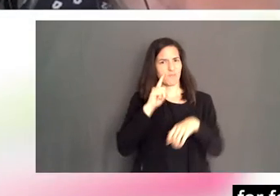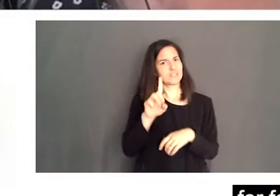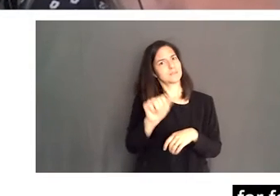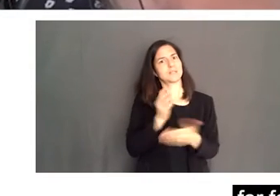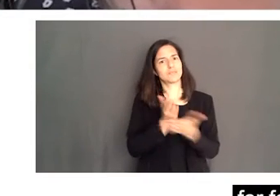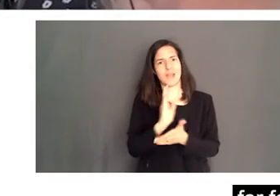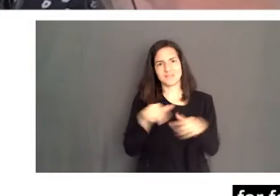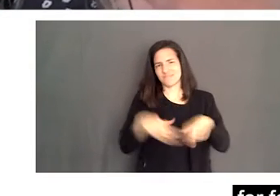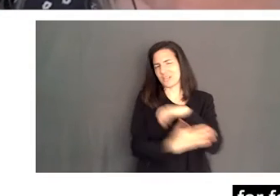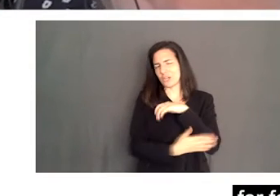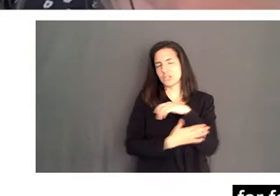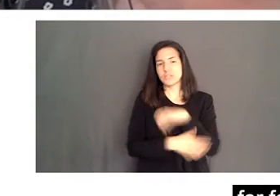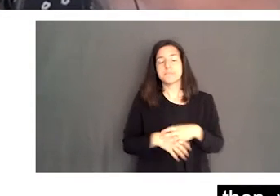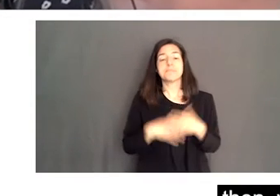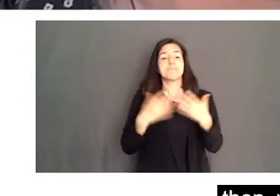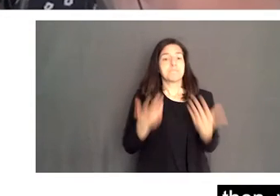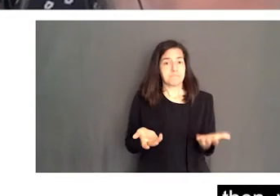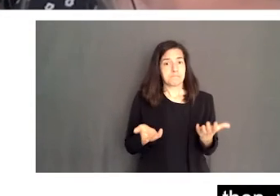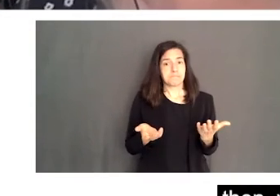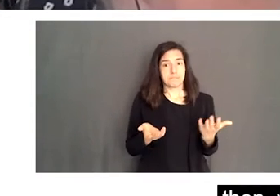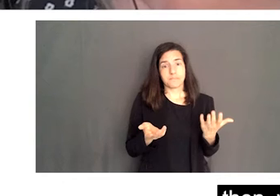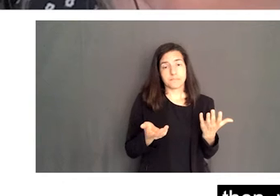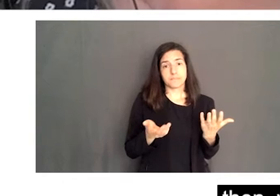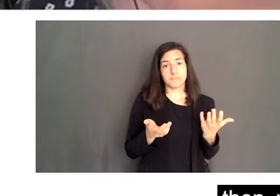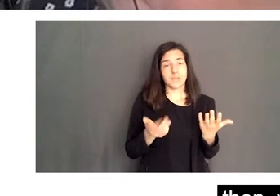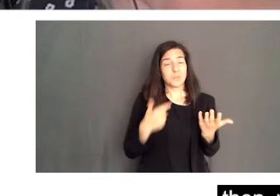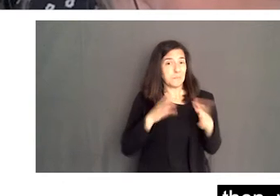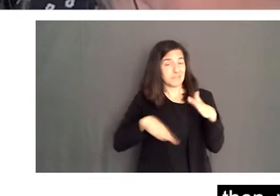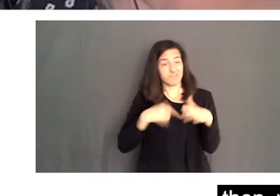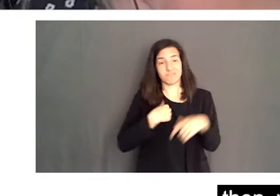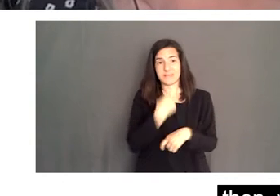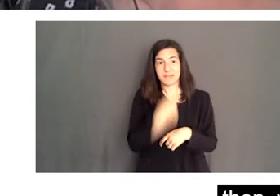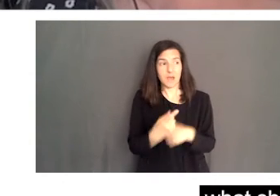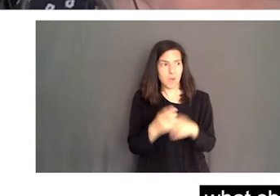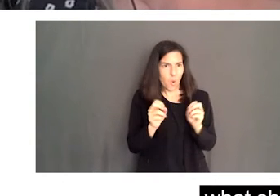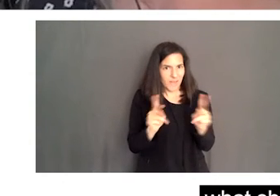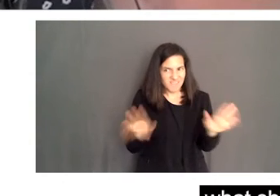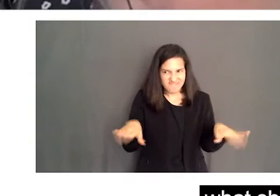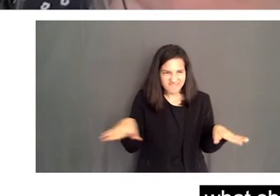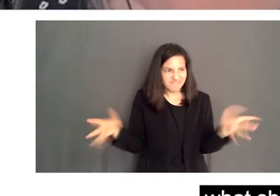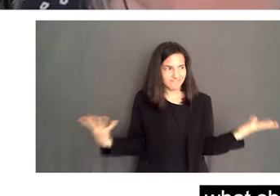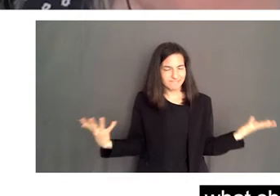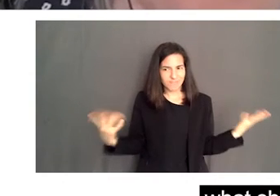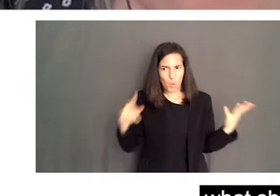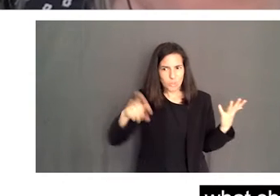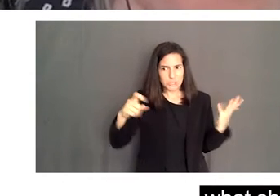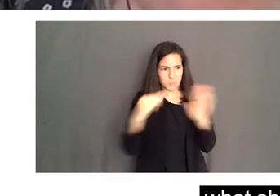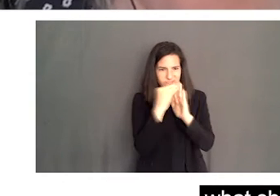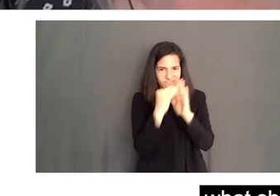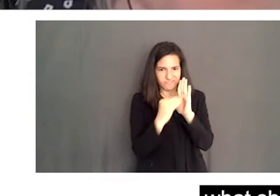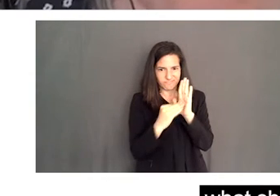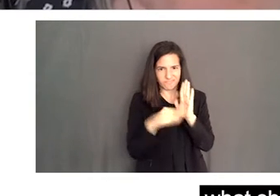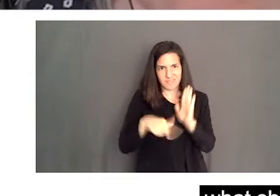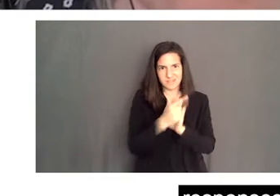disability rights in our country. And then, you know, I basically said, okay, gang, what should we put in this law? And